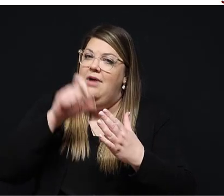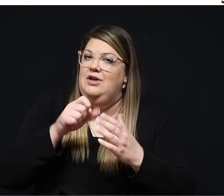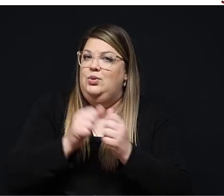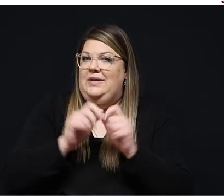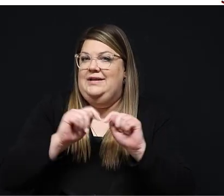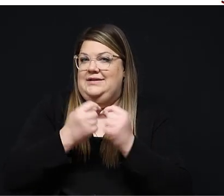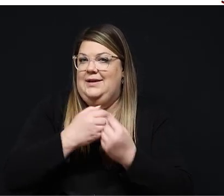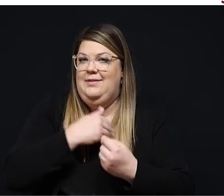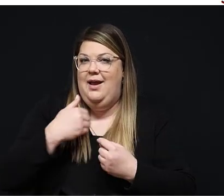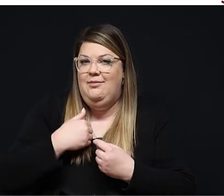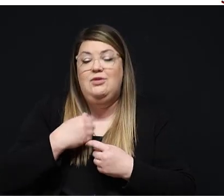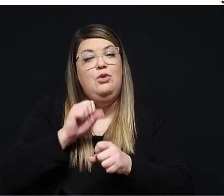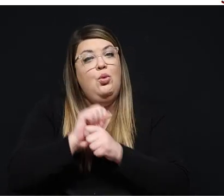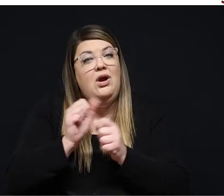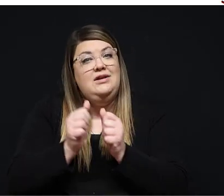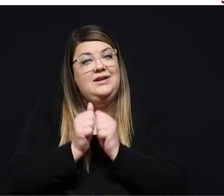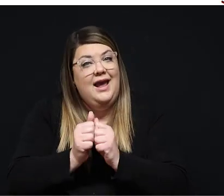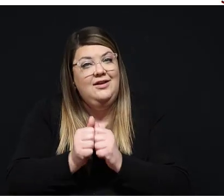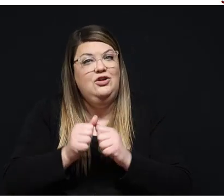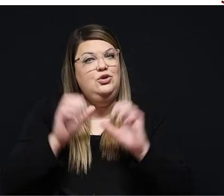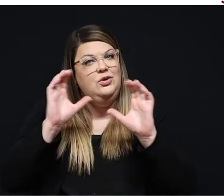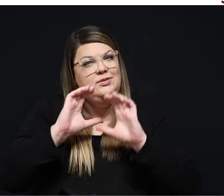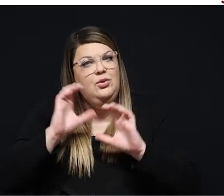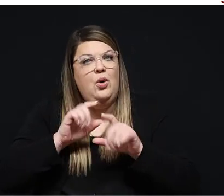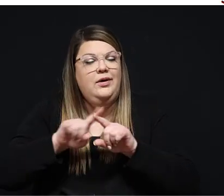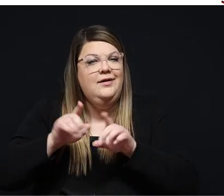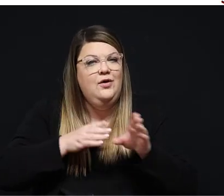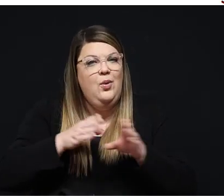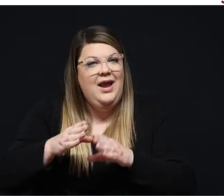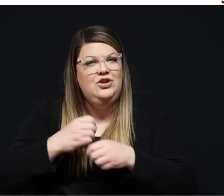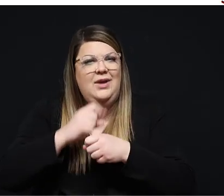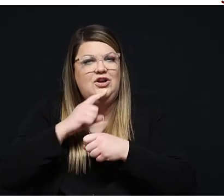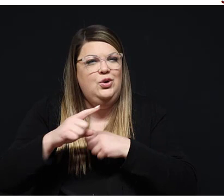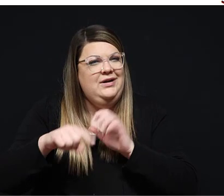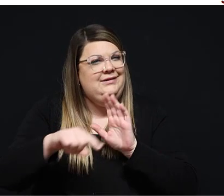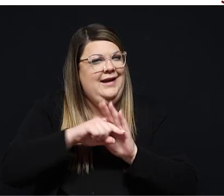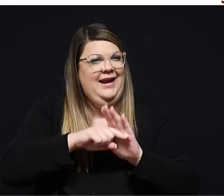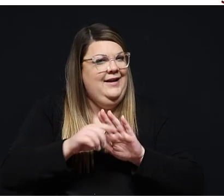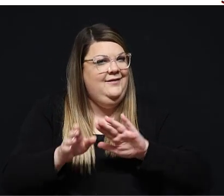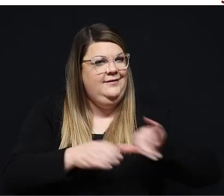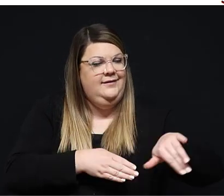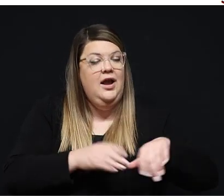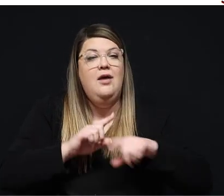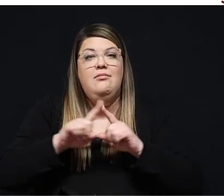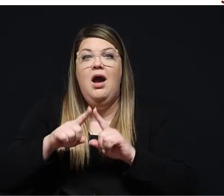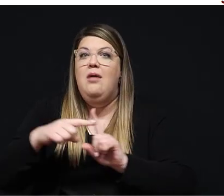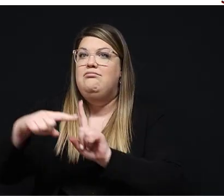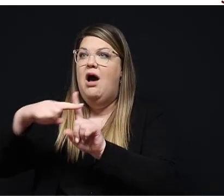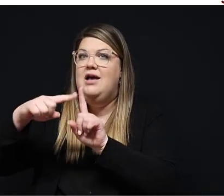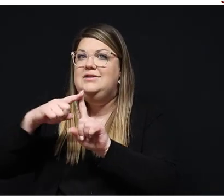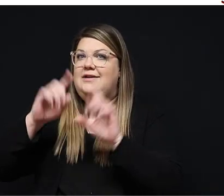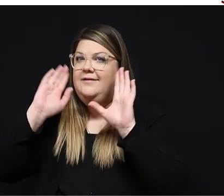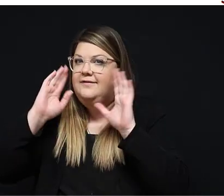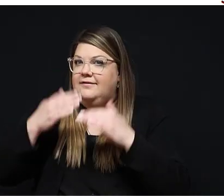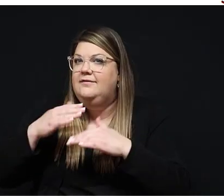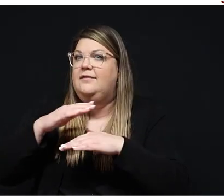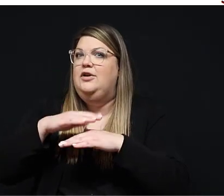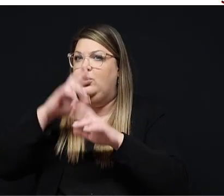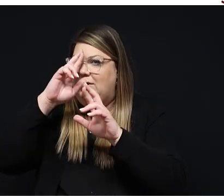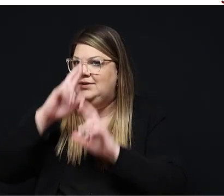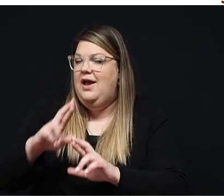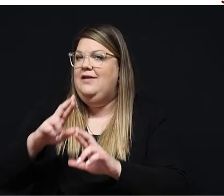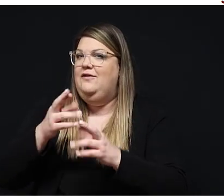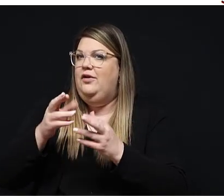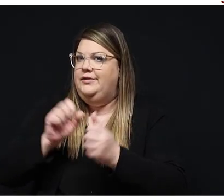But we'll work together to explore ways to take the punitive out of coaching by addressing these issues in a positive and respectful manner